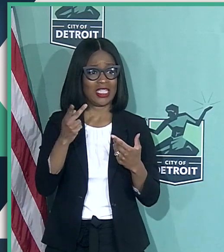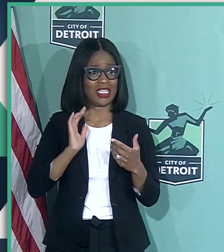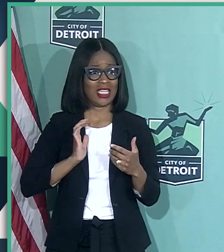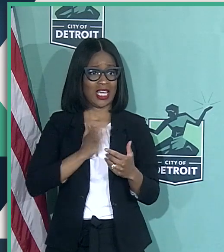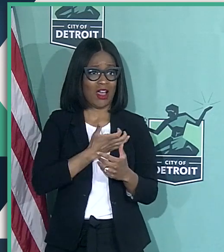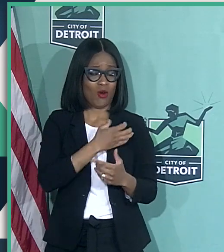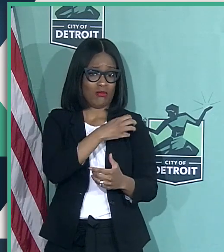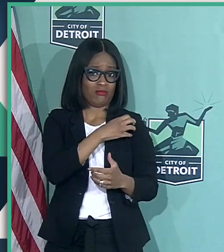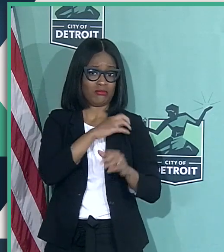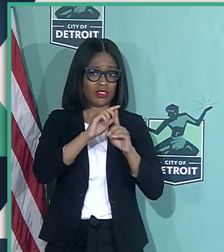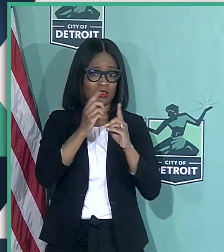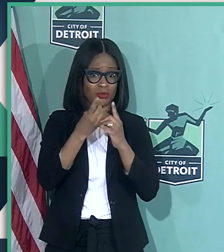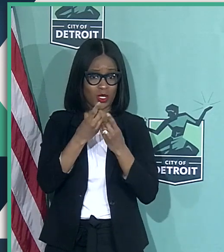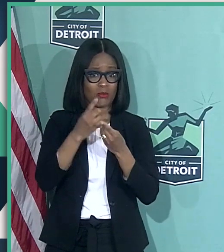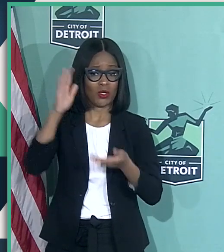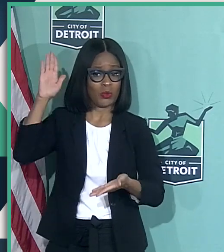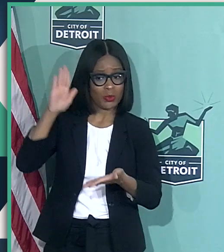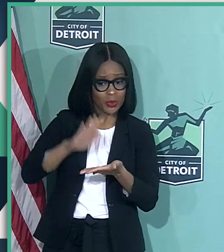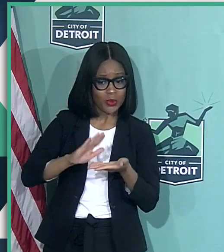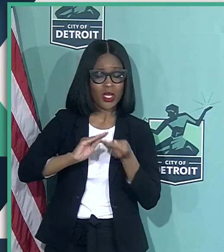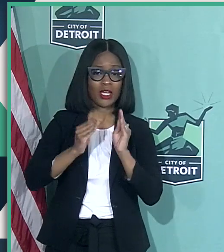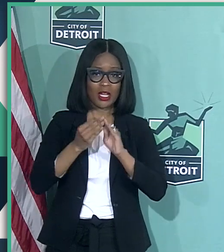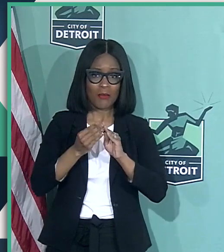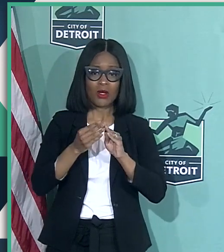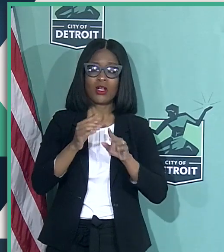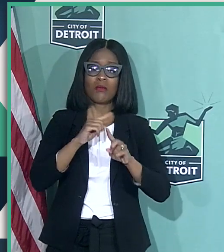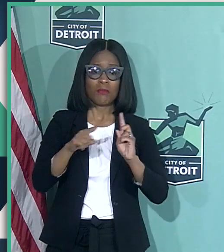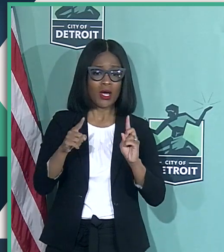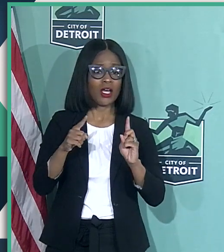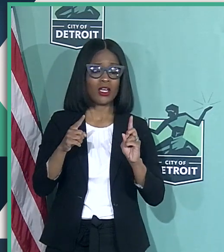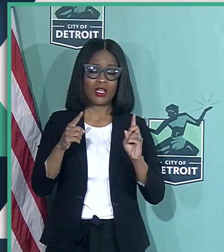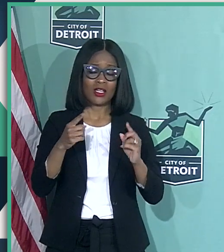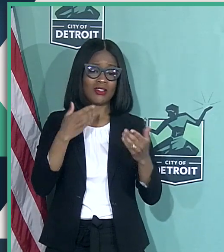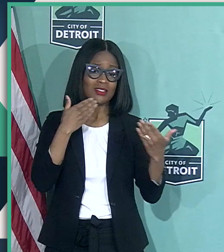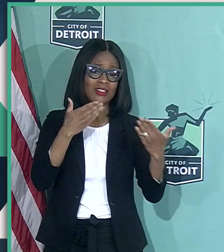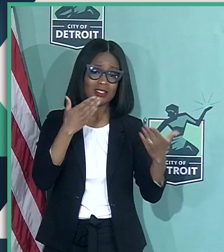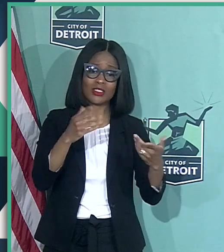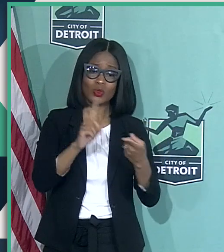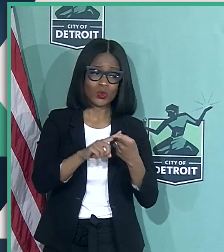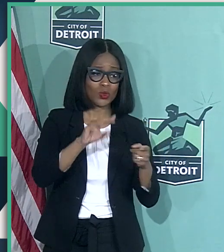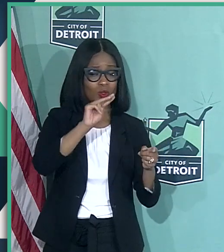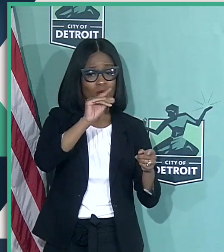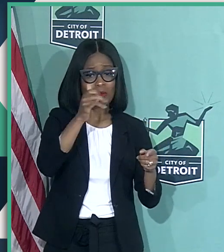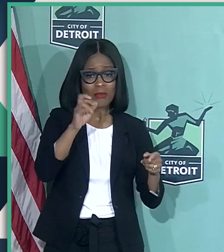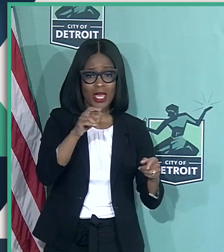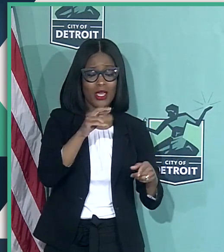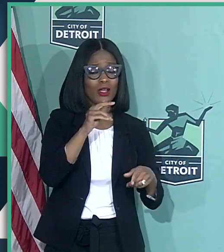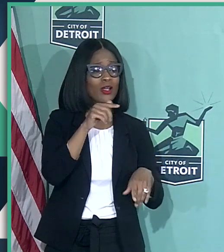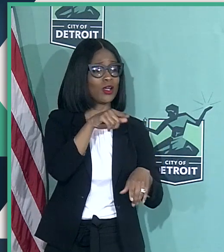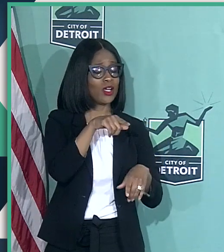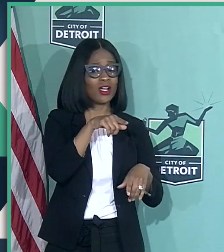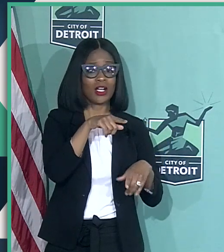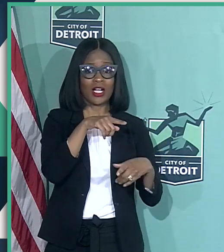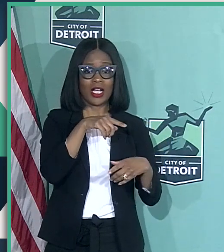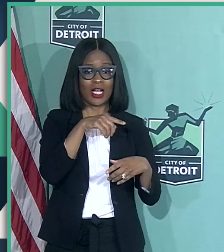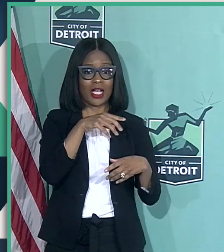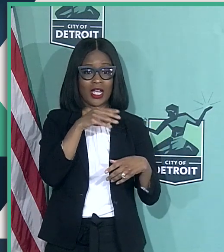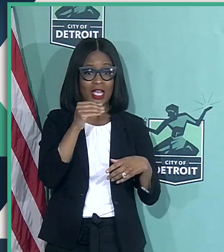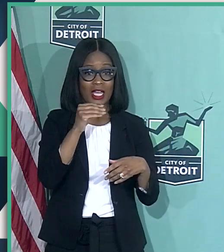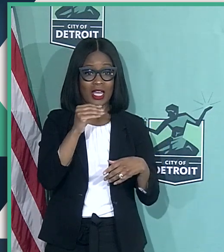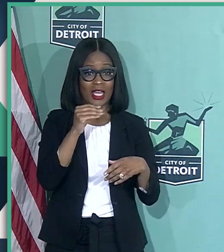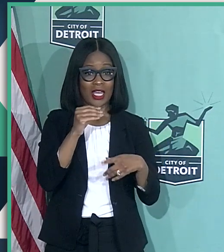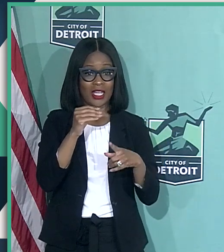reducing those numbers. But again, I've got to give credit in a couple of places. Certainly the mayor going out and our